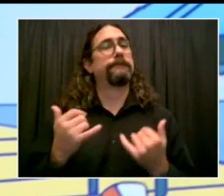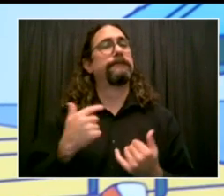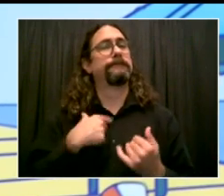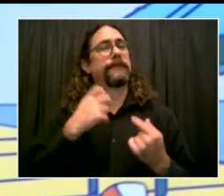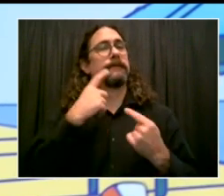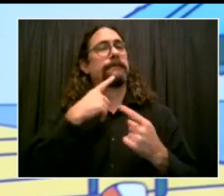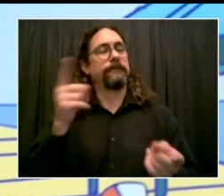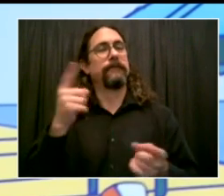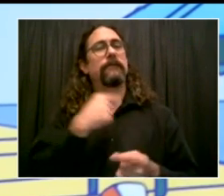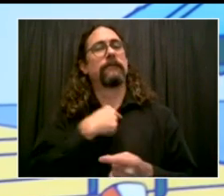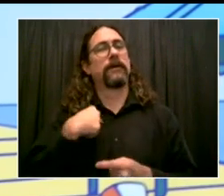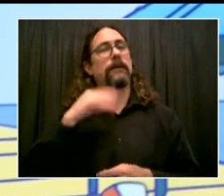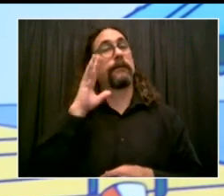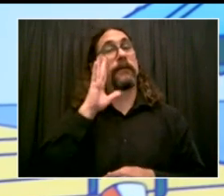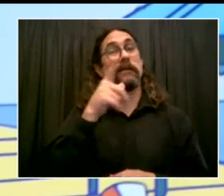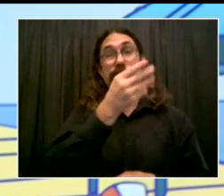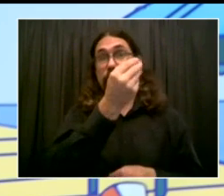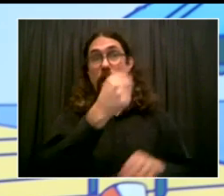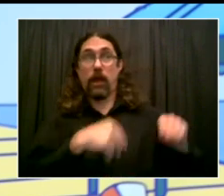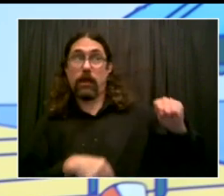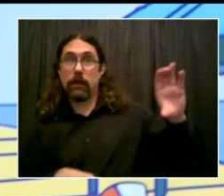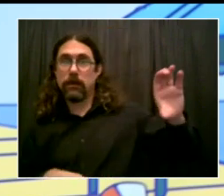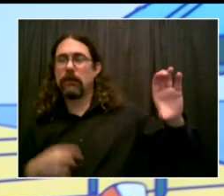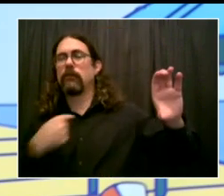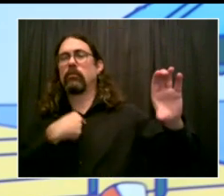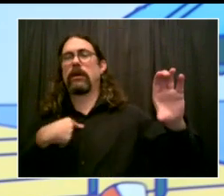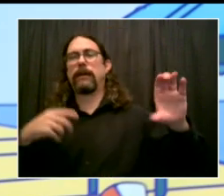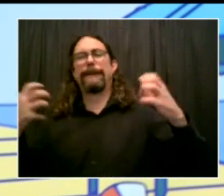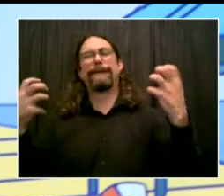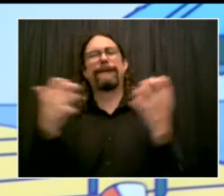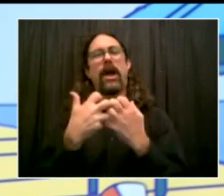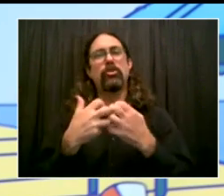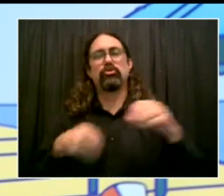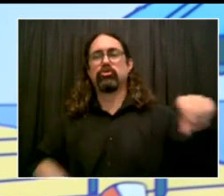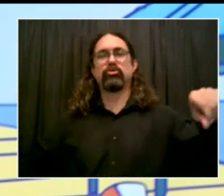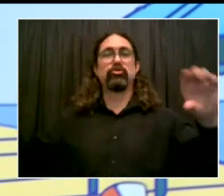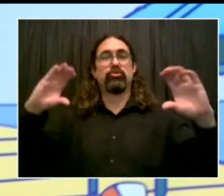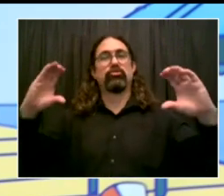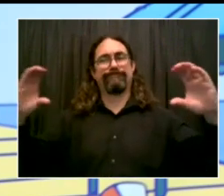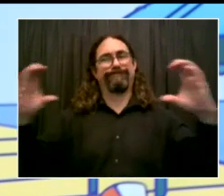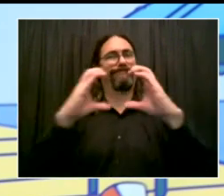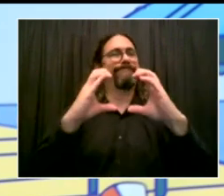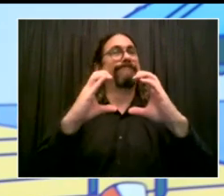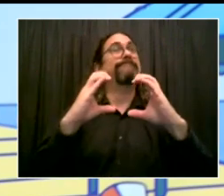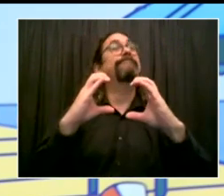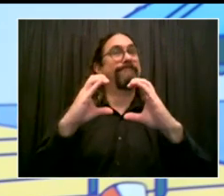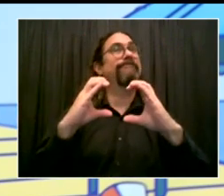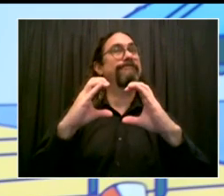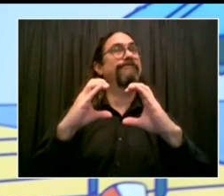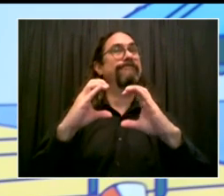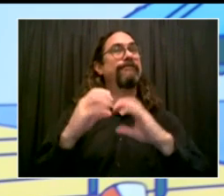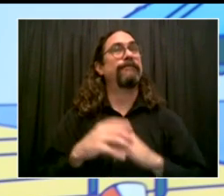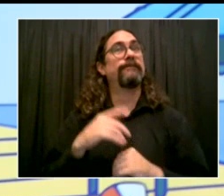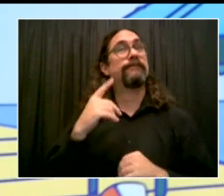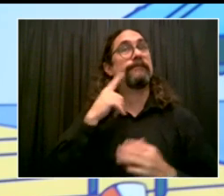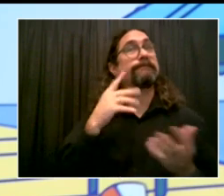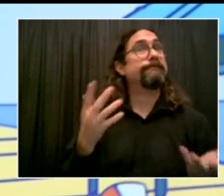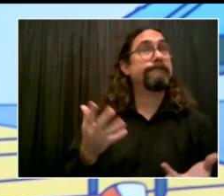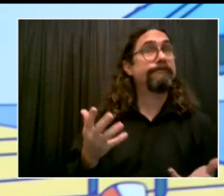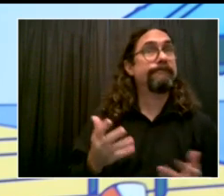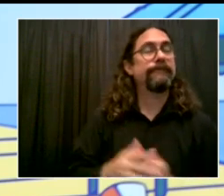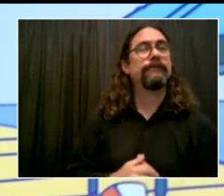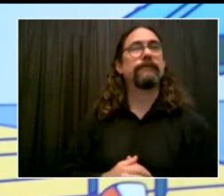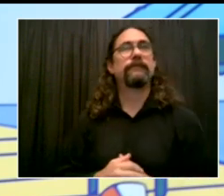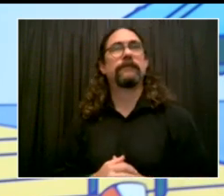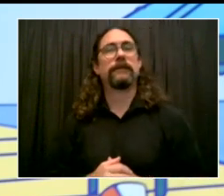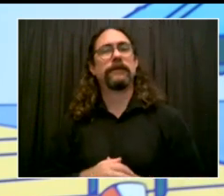is that we have kids who have really special needs, who go through a lot, who need a place where